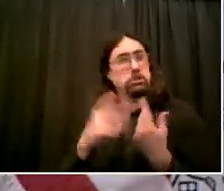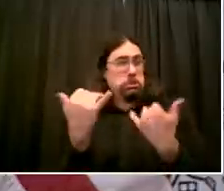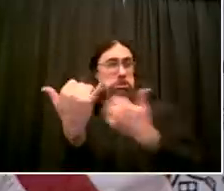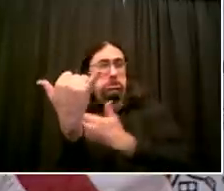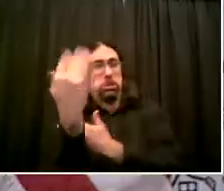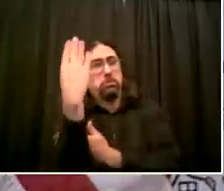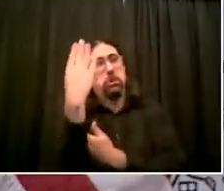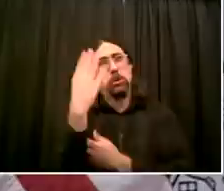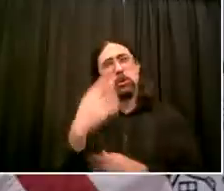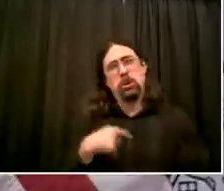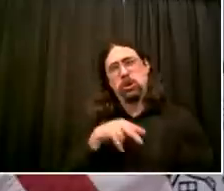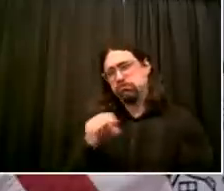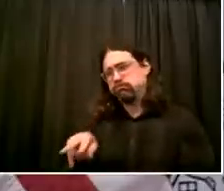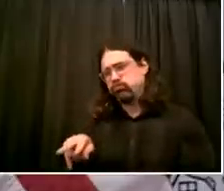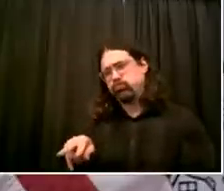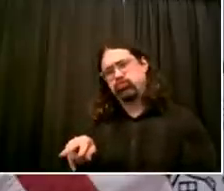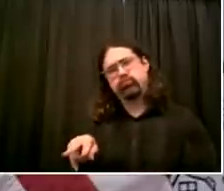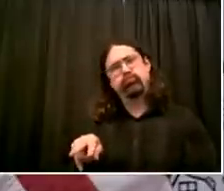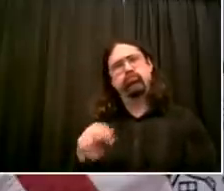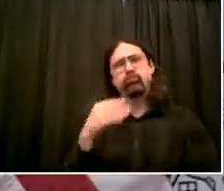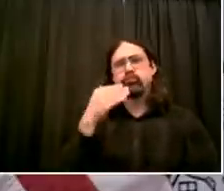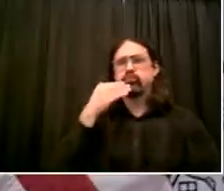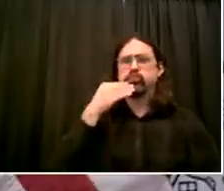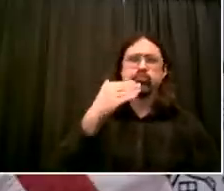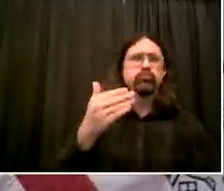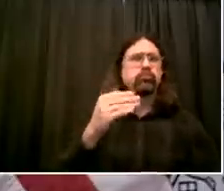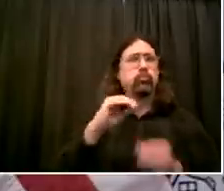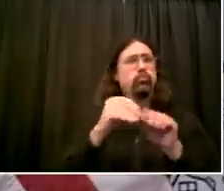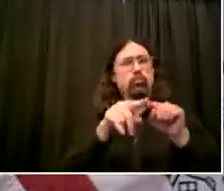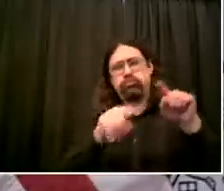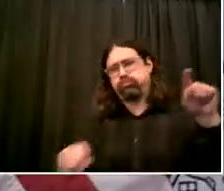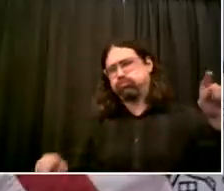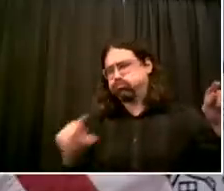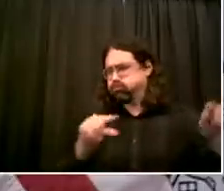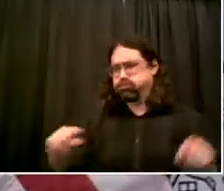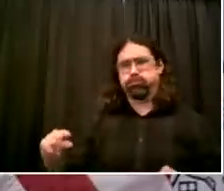Okay, I have a second question, different topic, if you will.